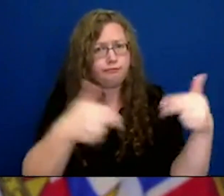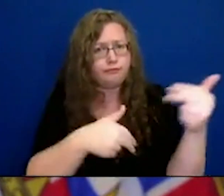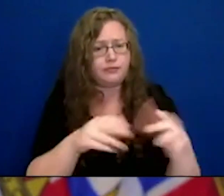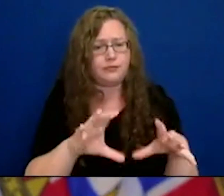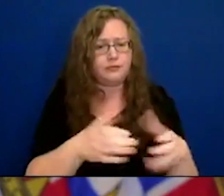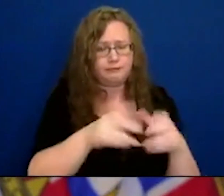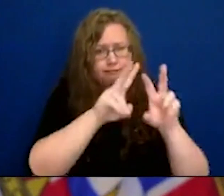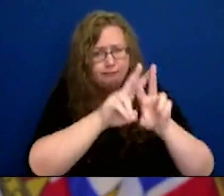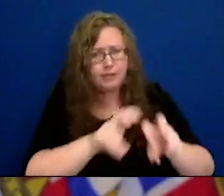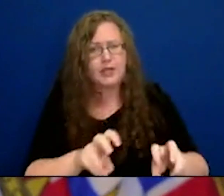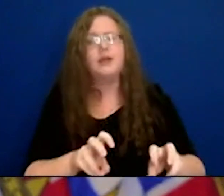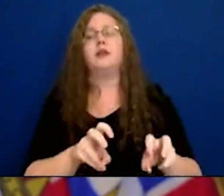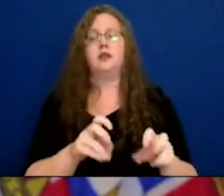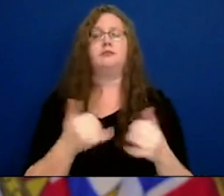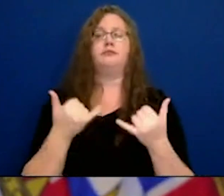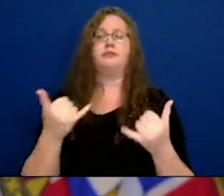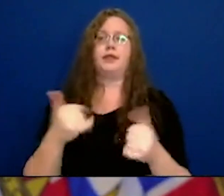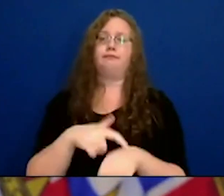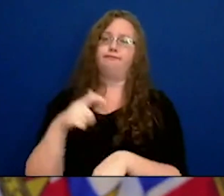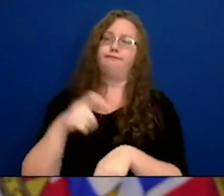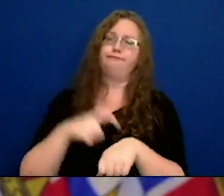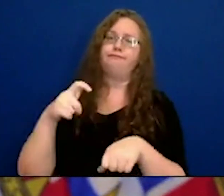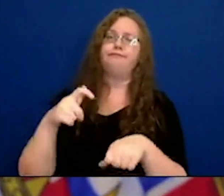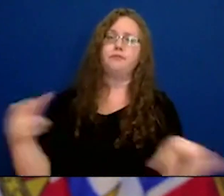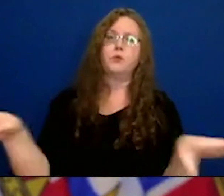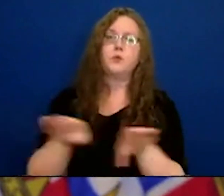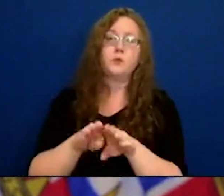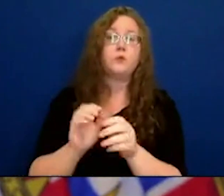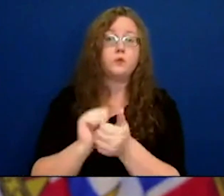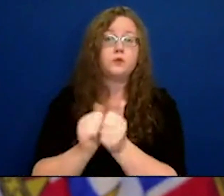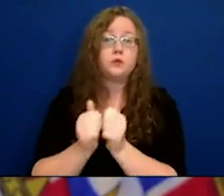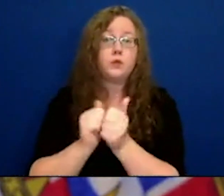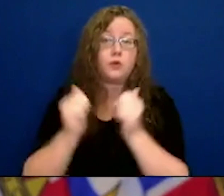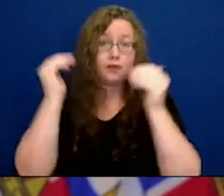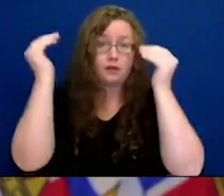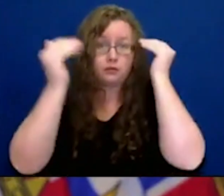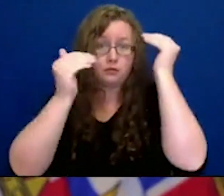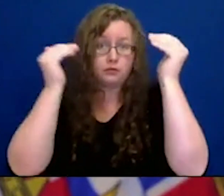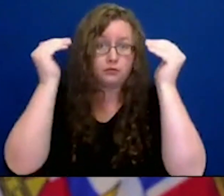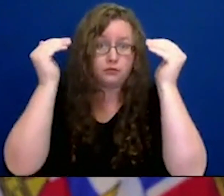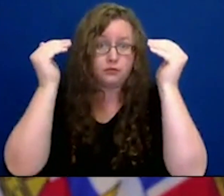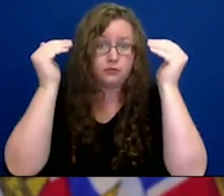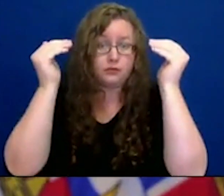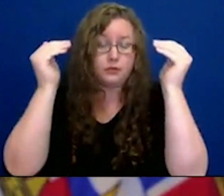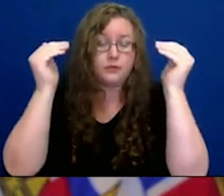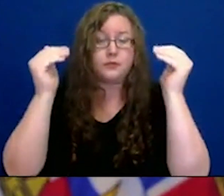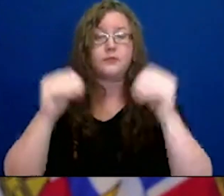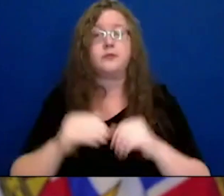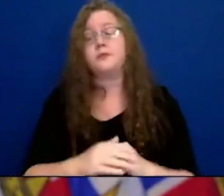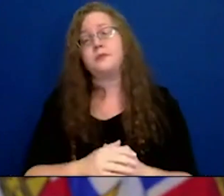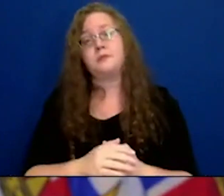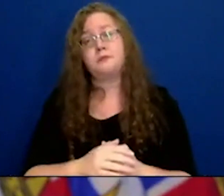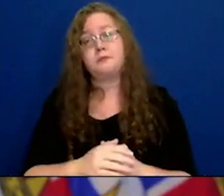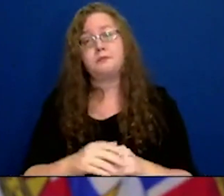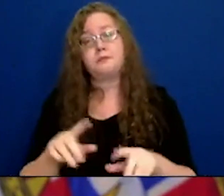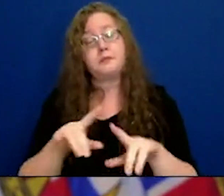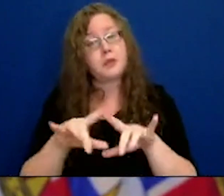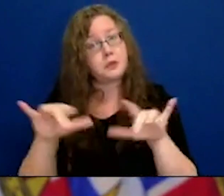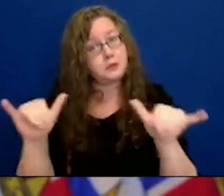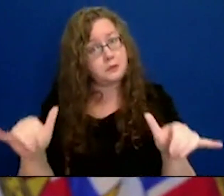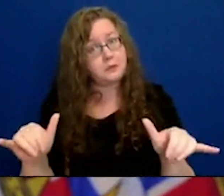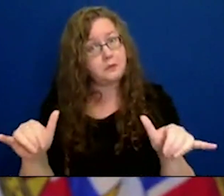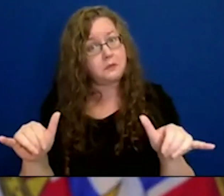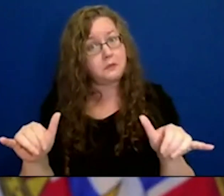to do now. So that is an additional restriction. On the other hand, we know that the supervised